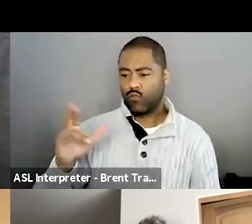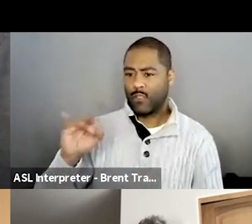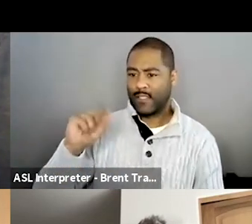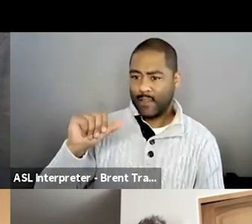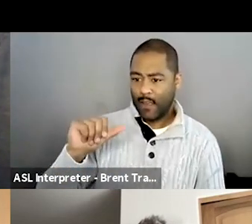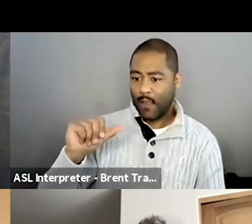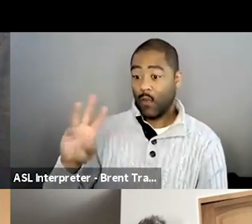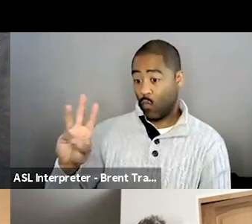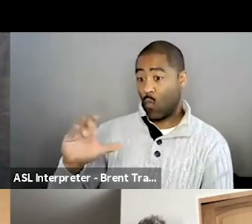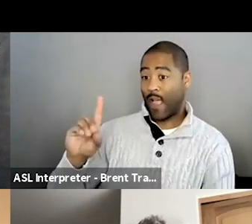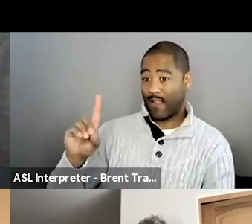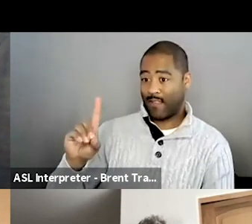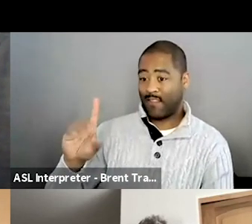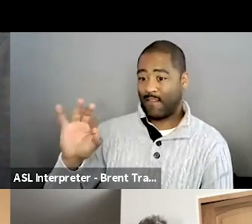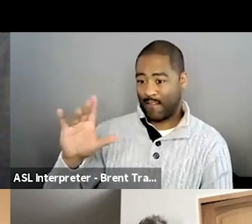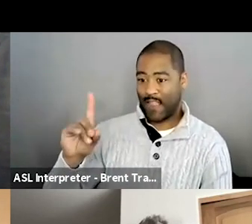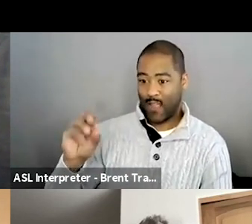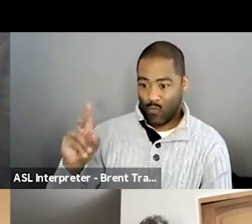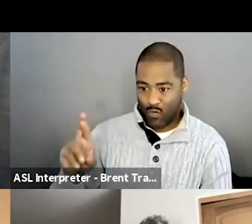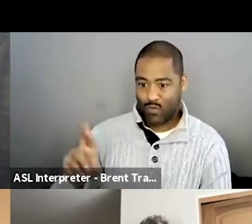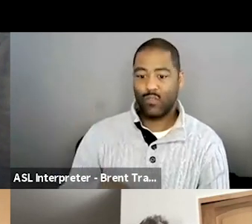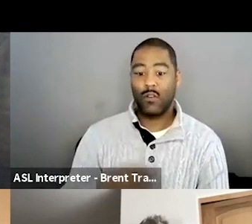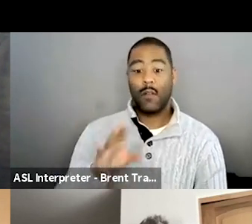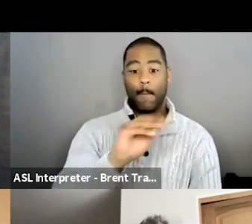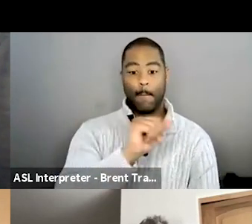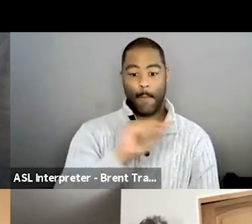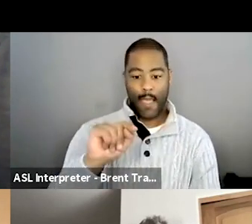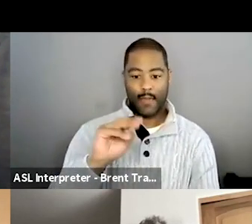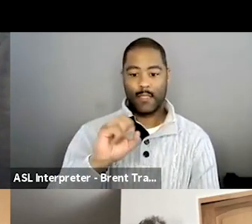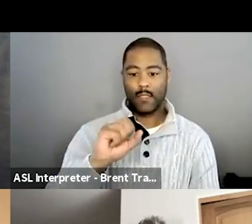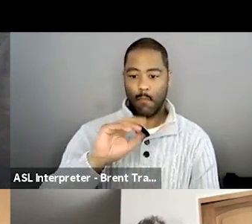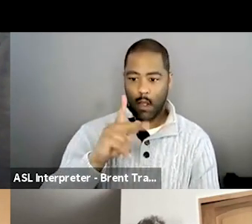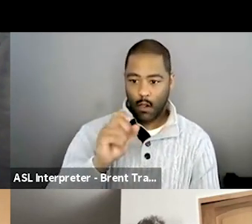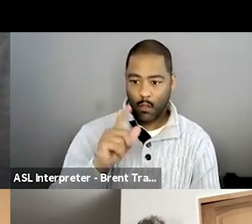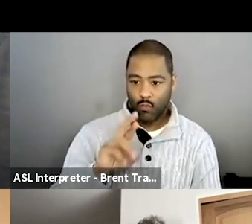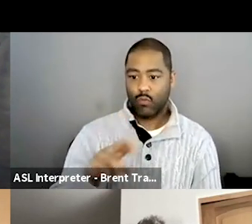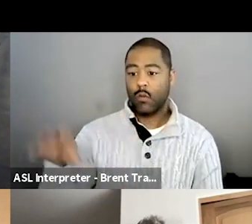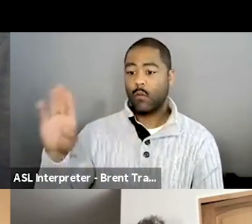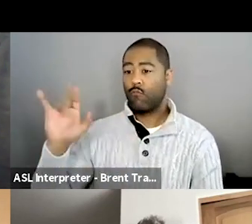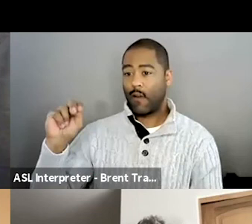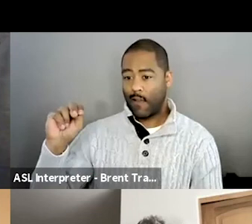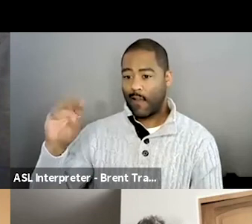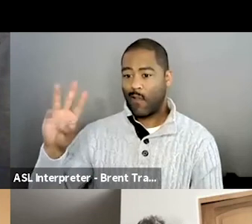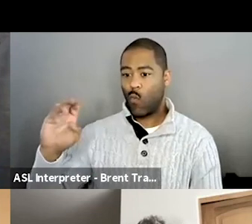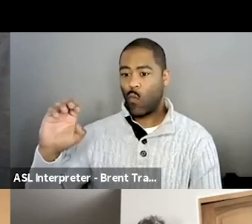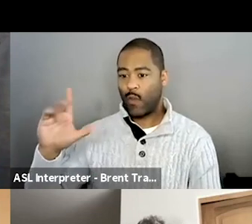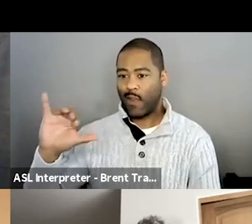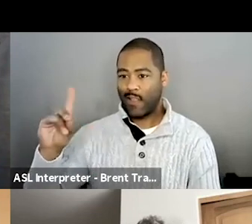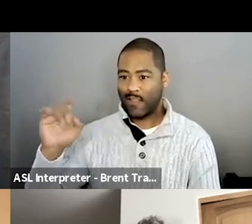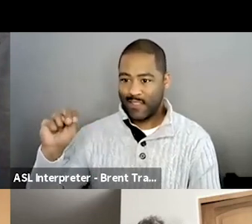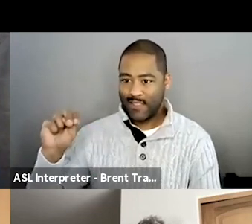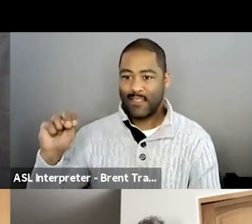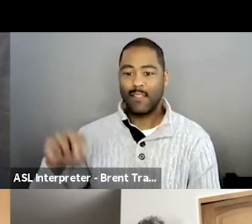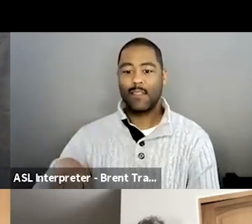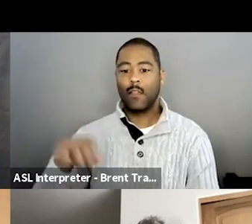Wildflower, Matt Smuckler, Brian Wielding, um, and my co-moderator, Paul Chozy.